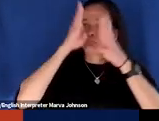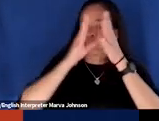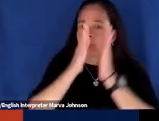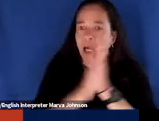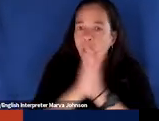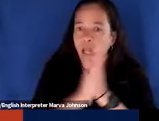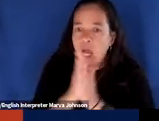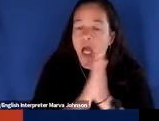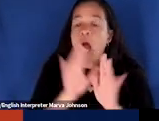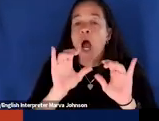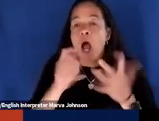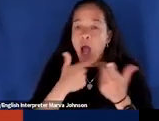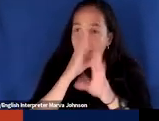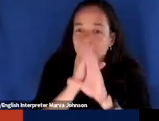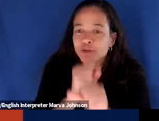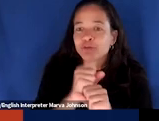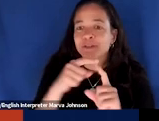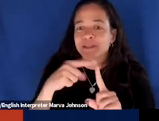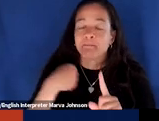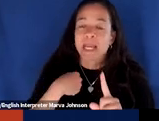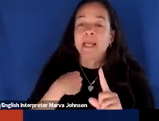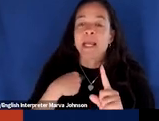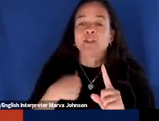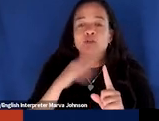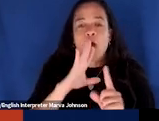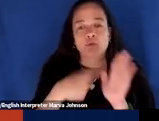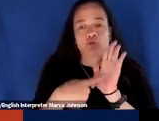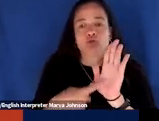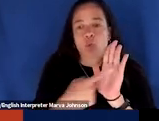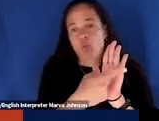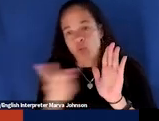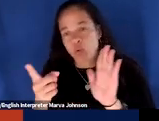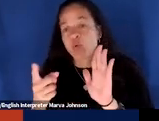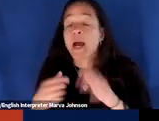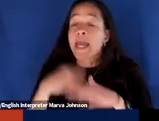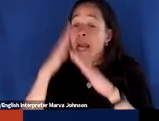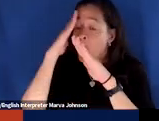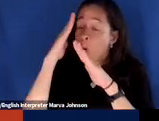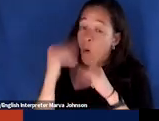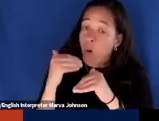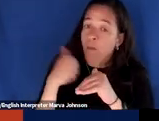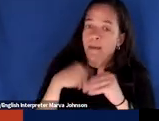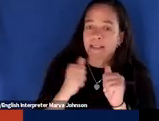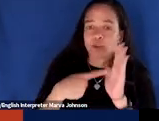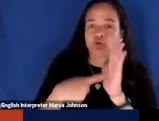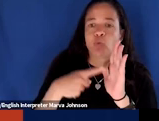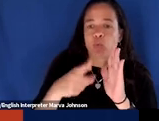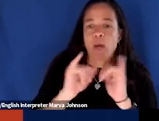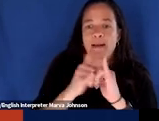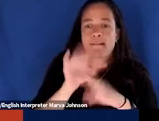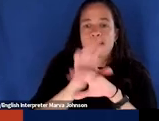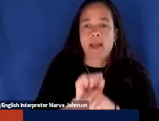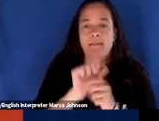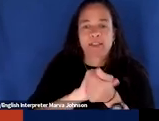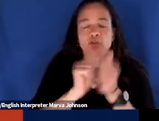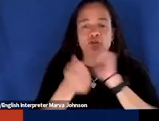you here and i hope throughout through doing this i can demonstrate for you how um habit changes can take place in a really